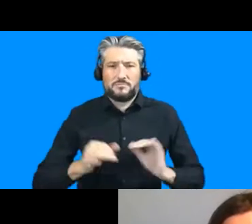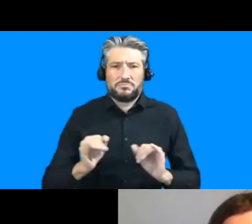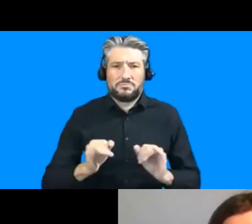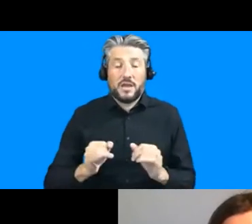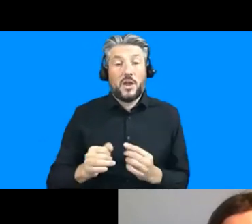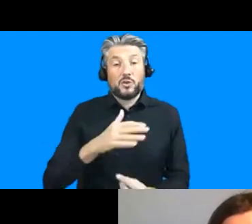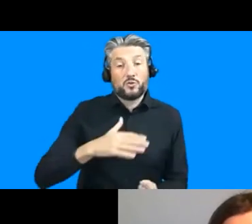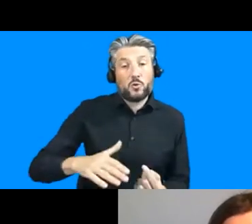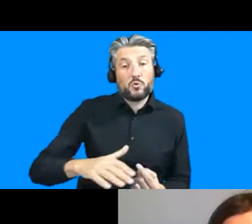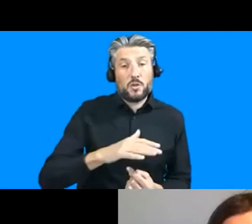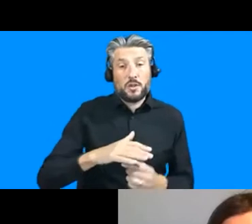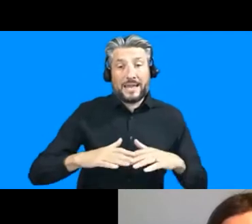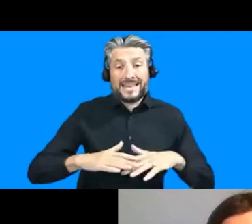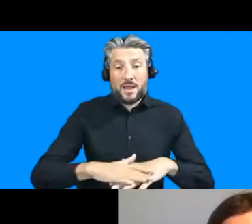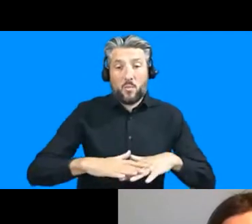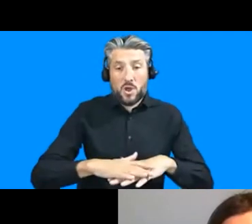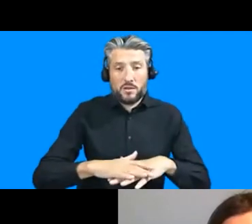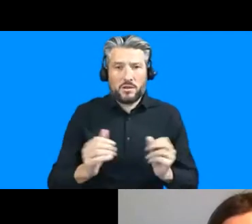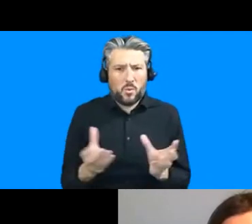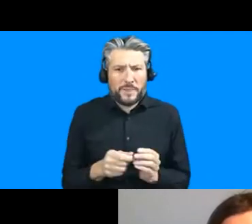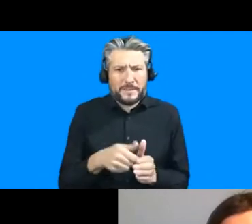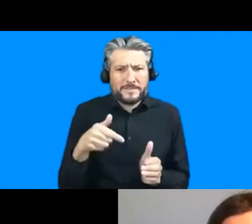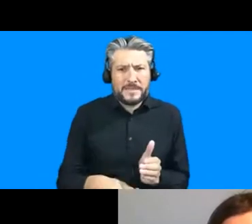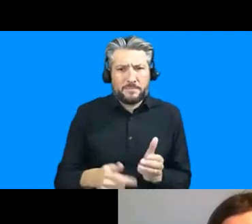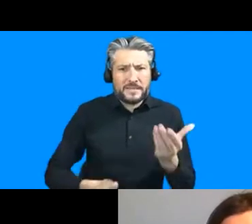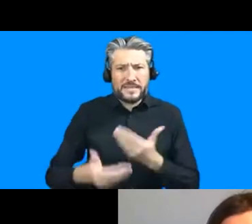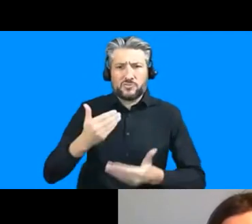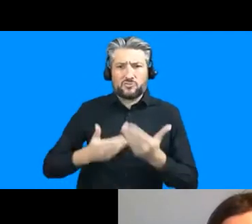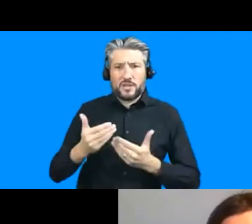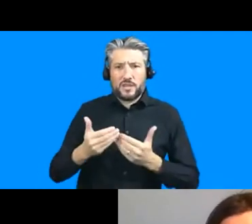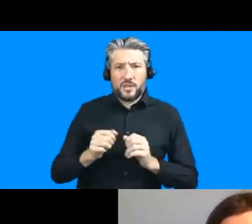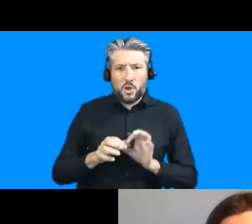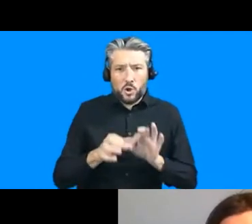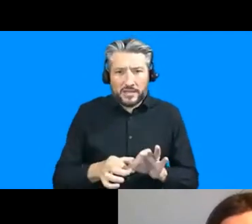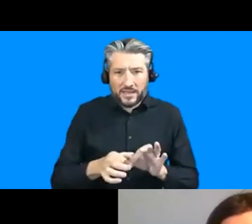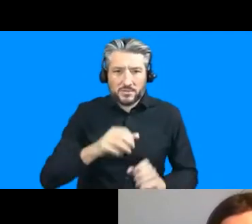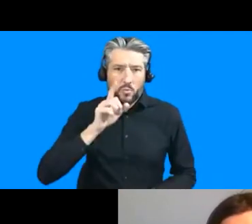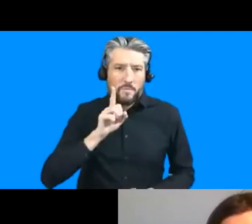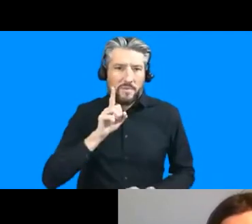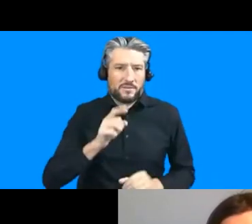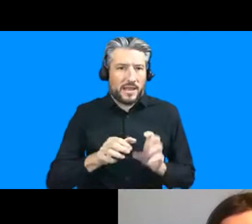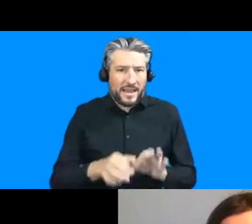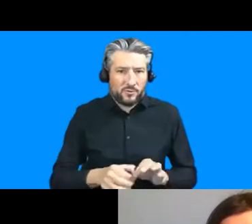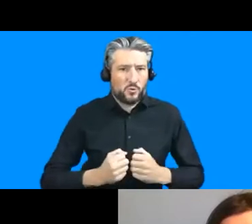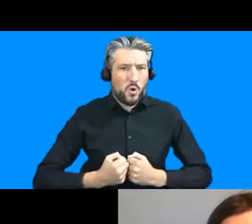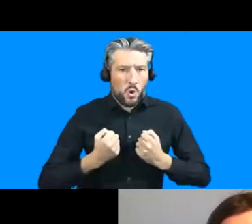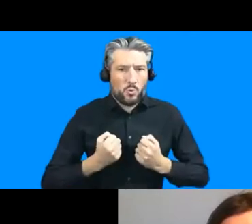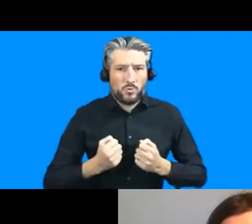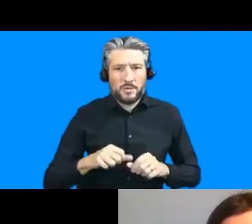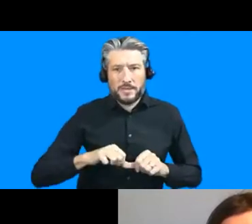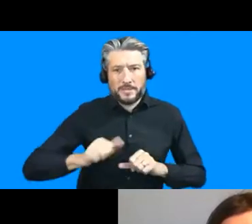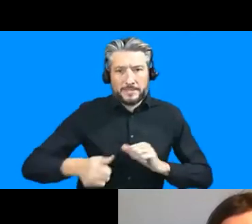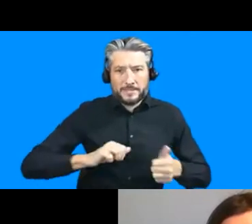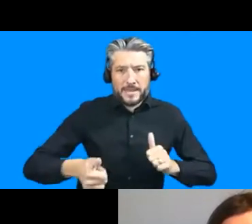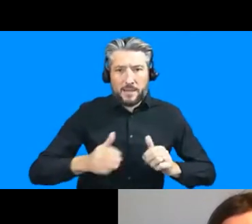deep histories that connect women with their particular neighborhoods their communities and their families their female